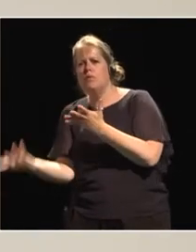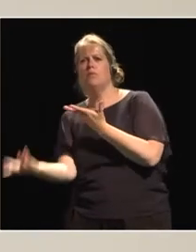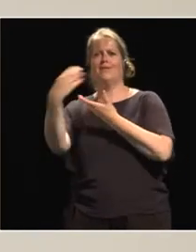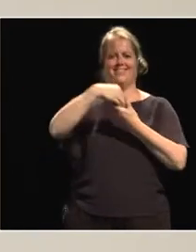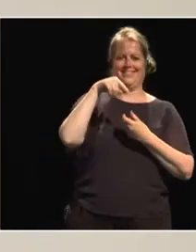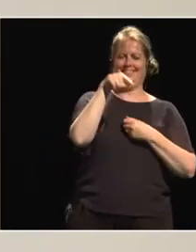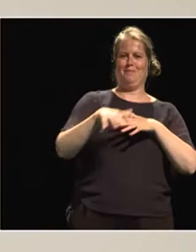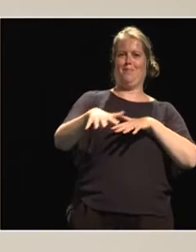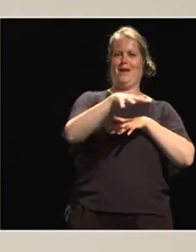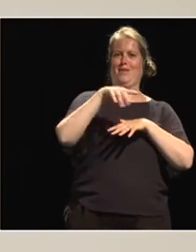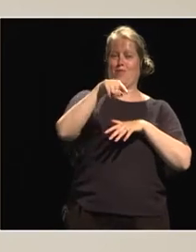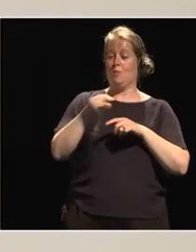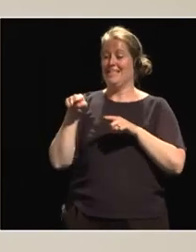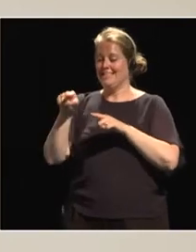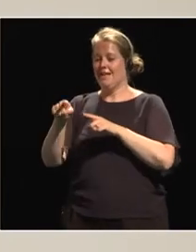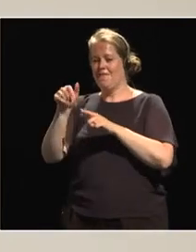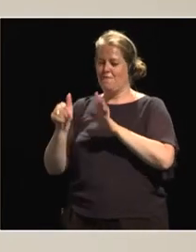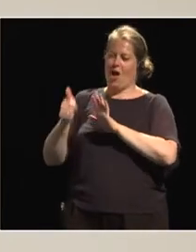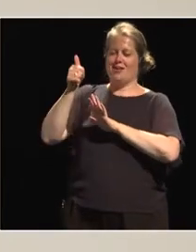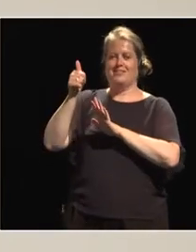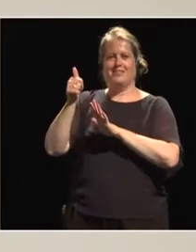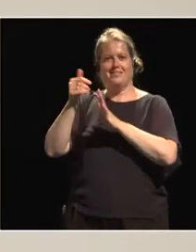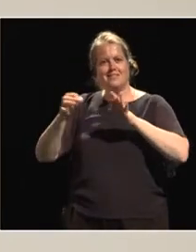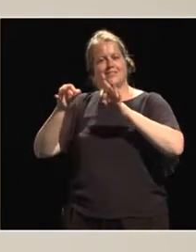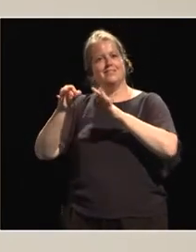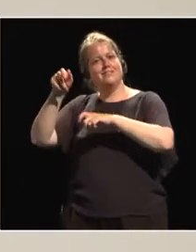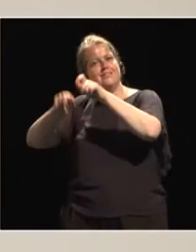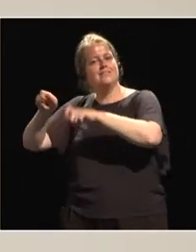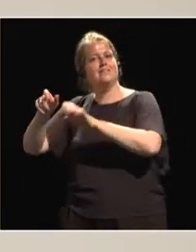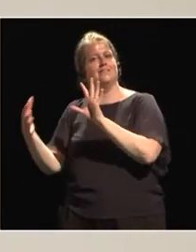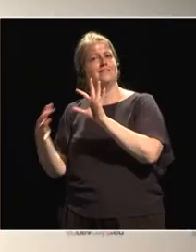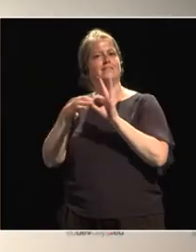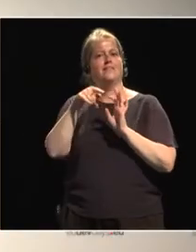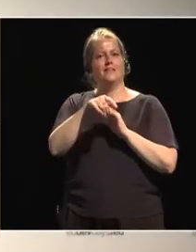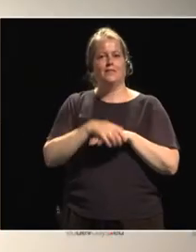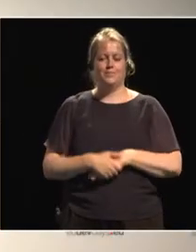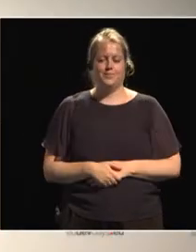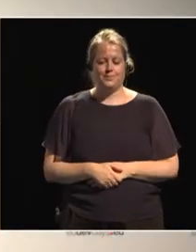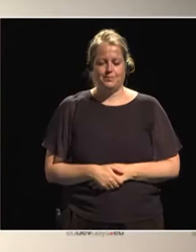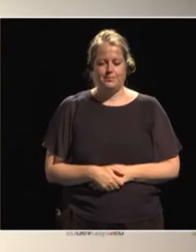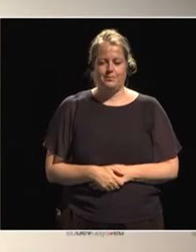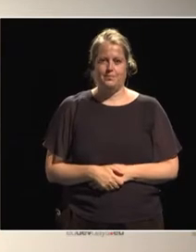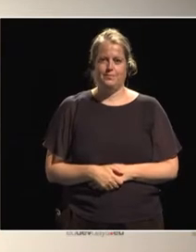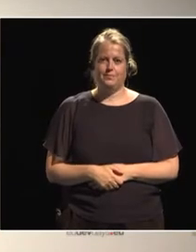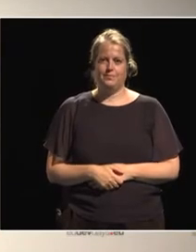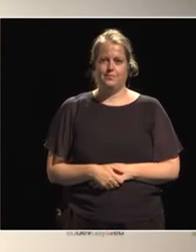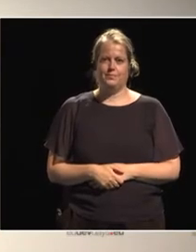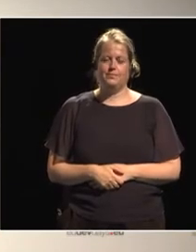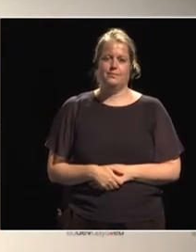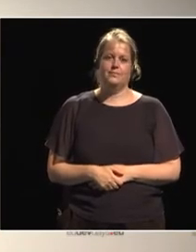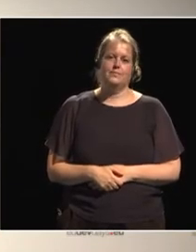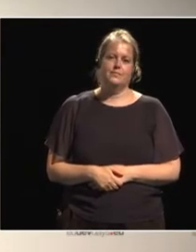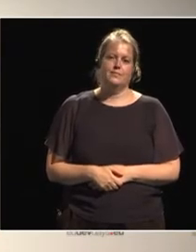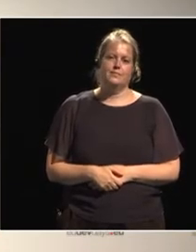the primary actors of the agro-industrial sector.